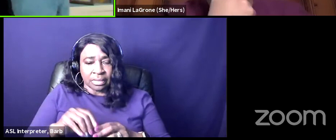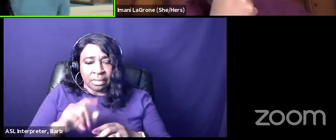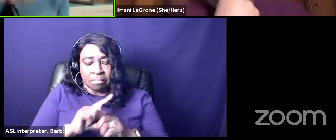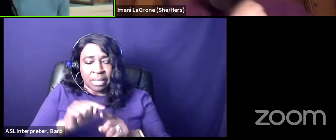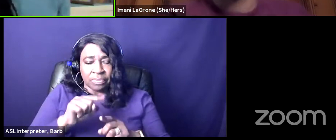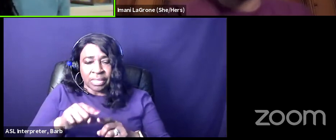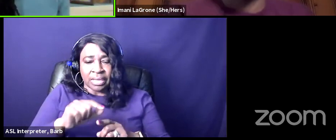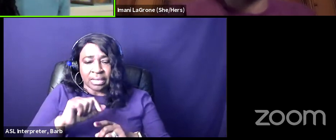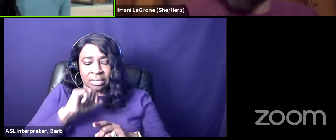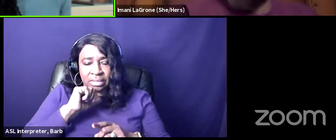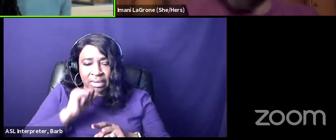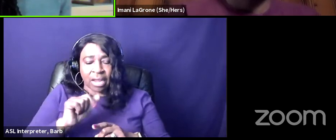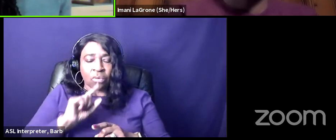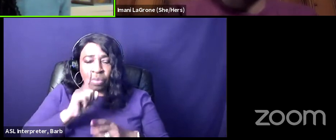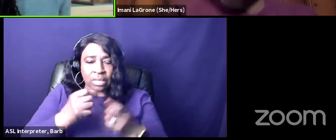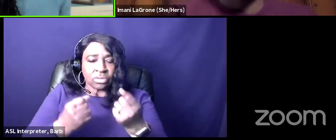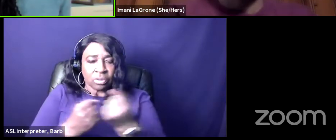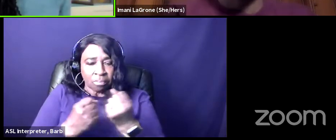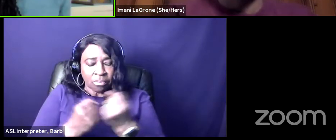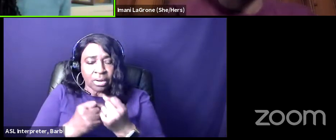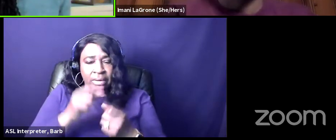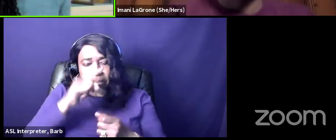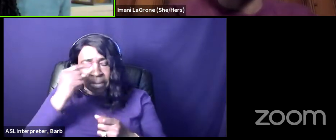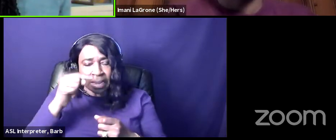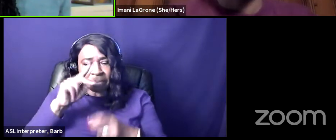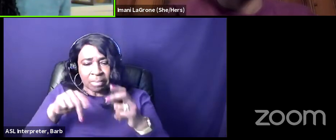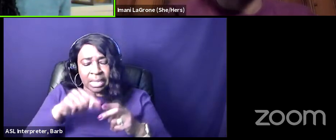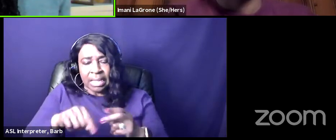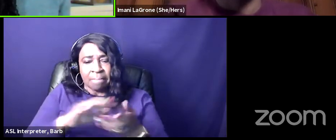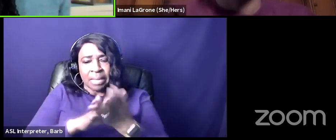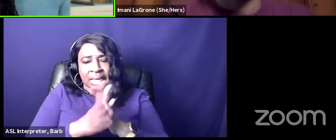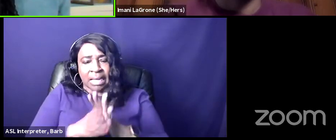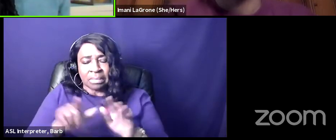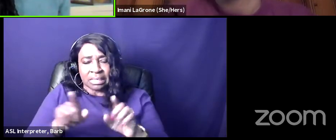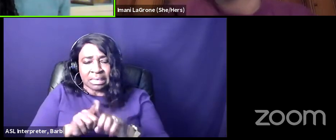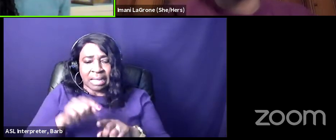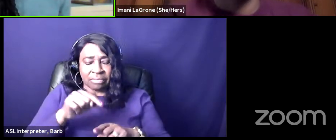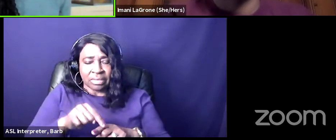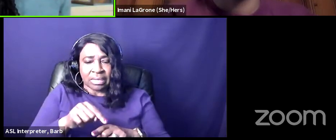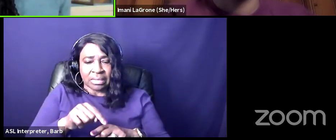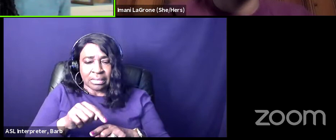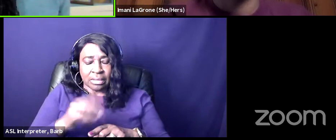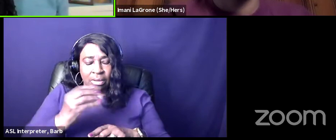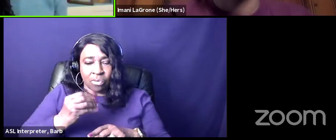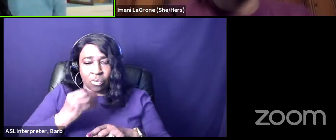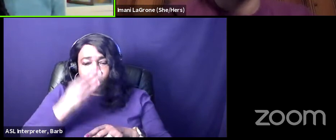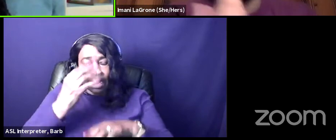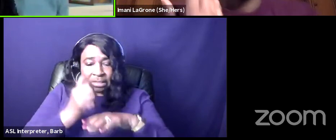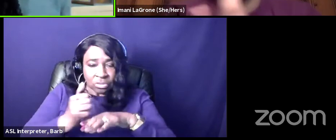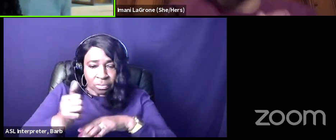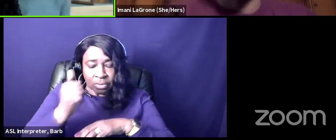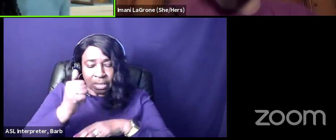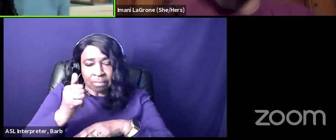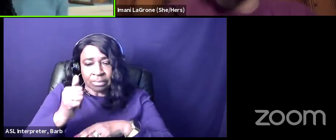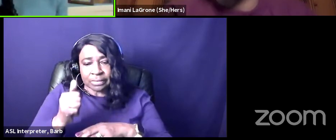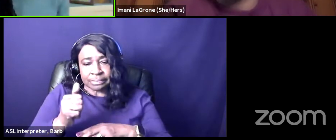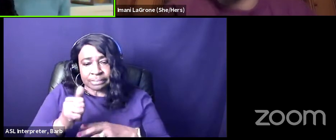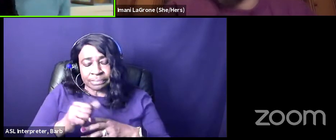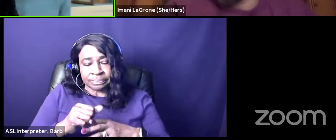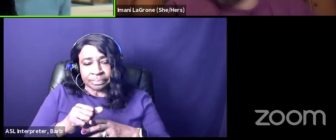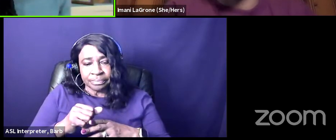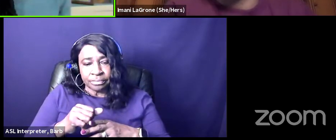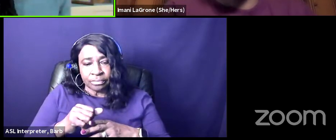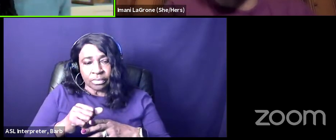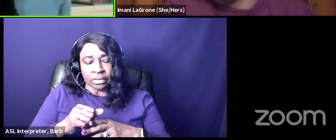they become sort of this dare i say supremacist black supremacist white supremacist but they